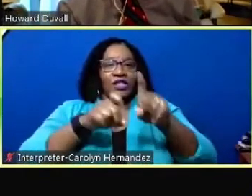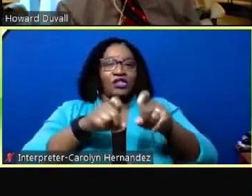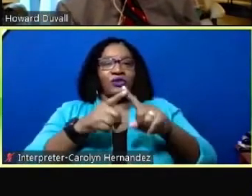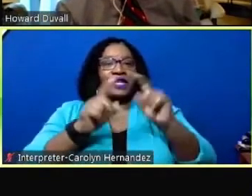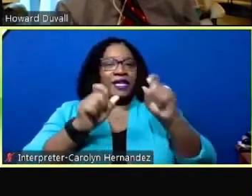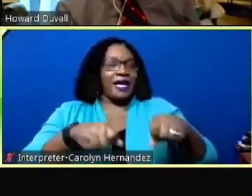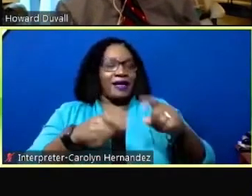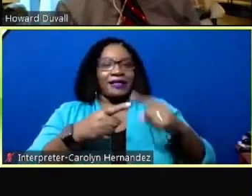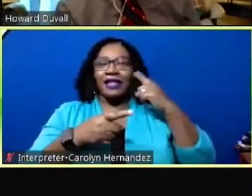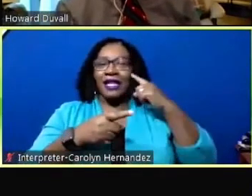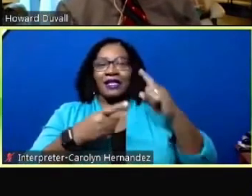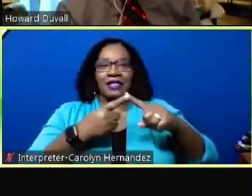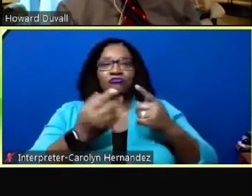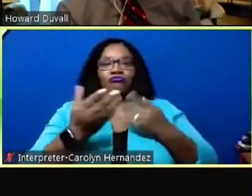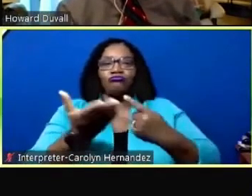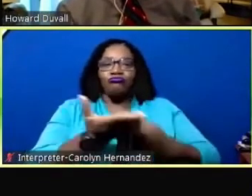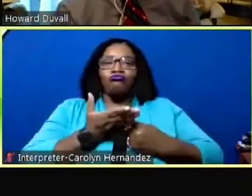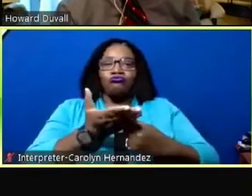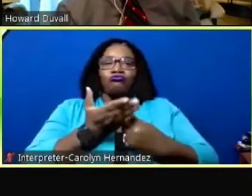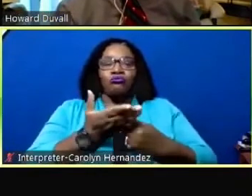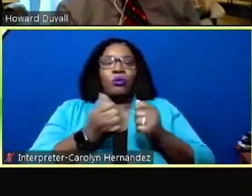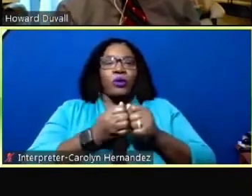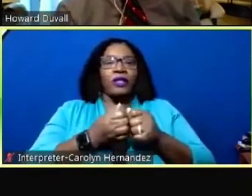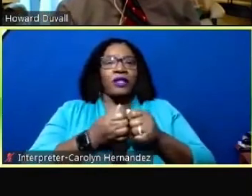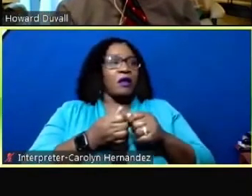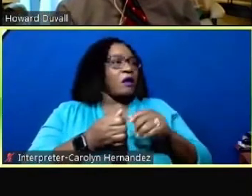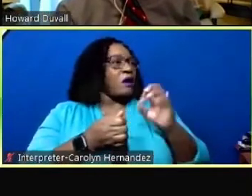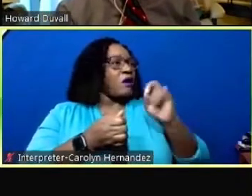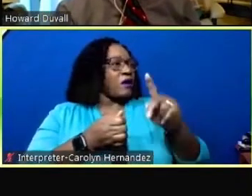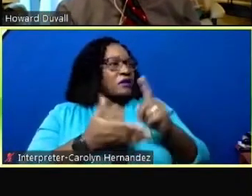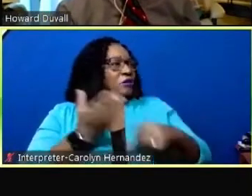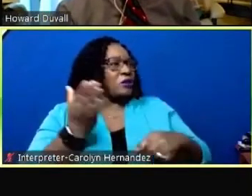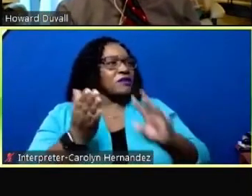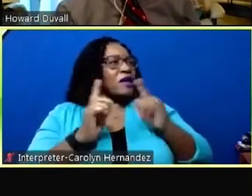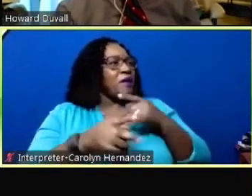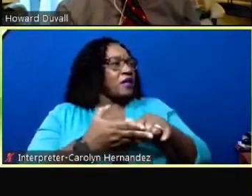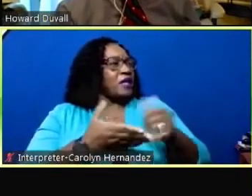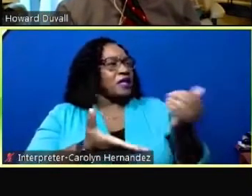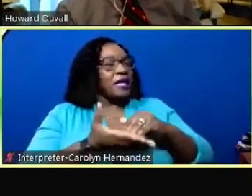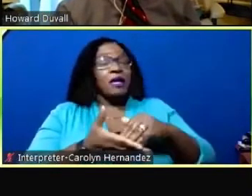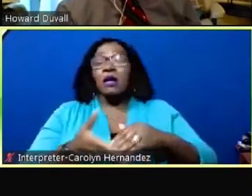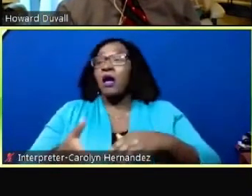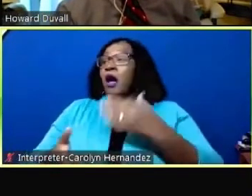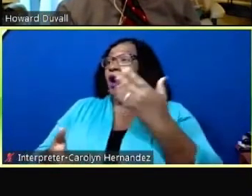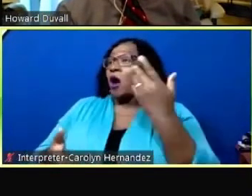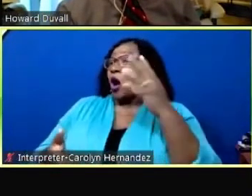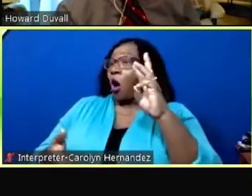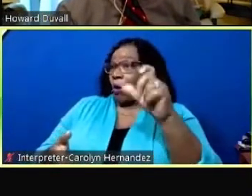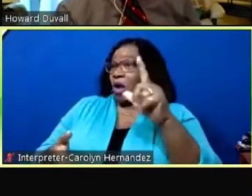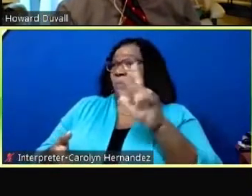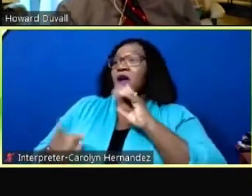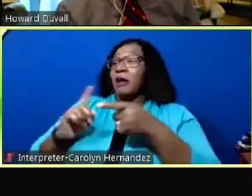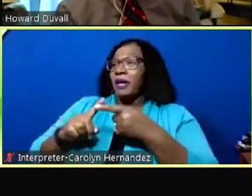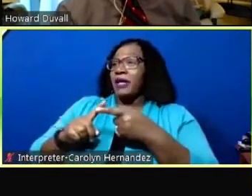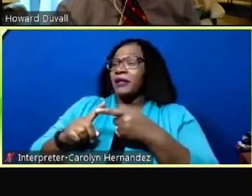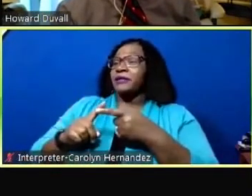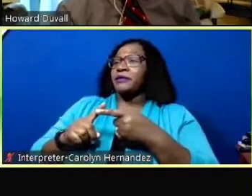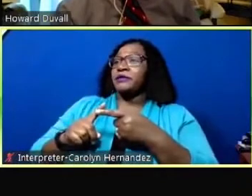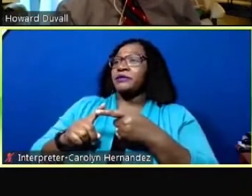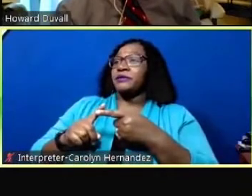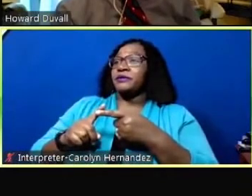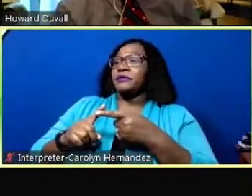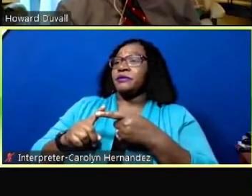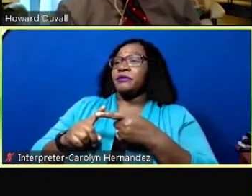i think he may dialogue with uh wait if you guys ever going to talk about this again no we're talking well we're talking about uh the um